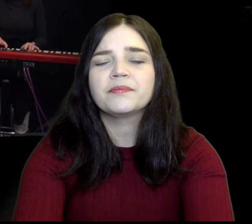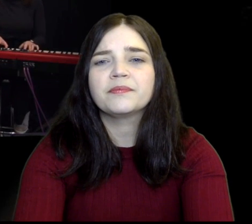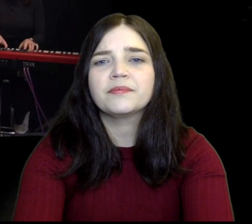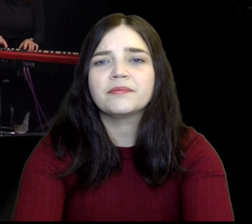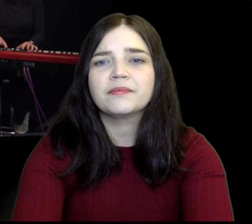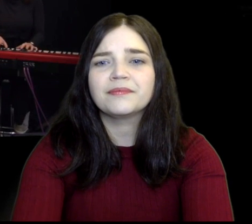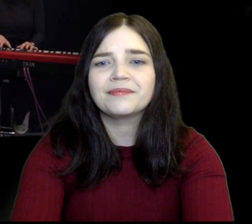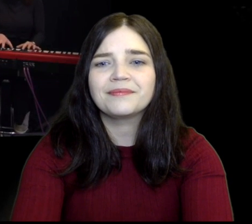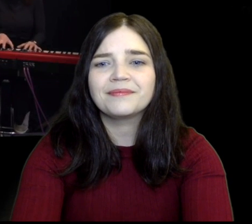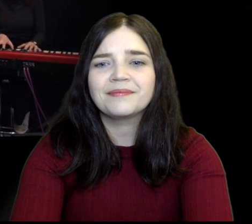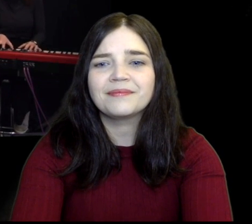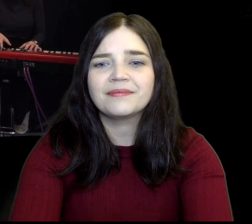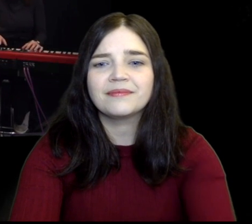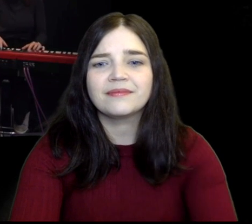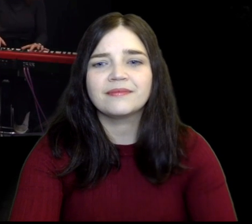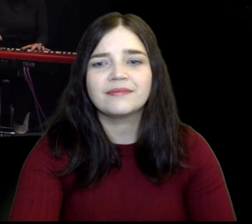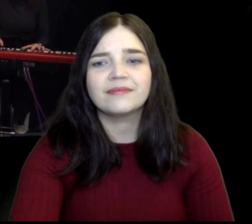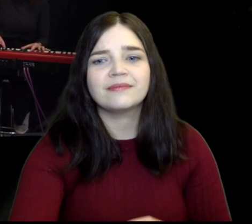glad